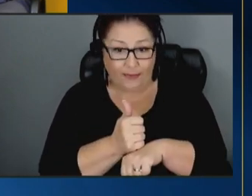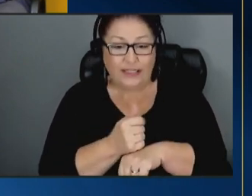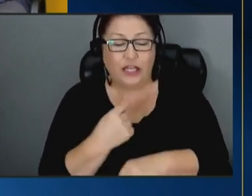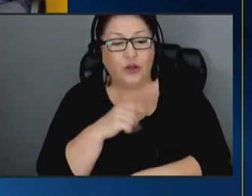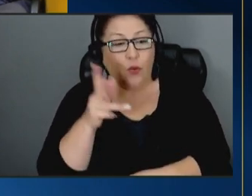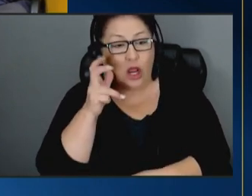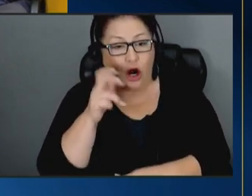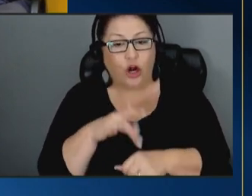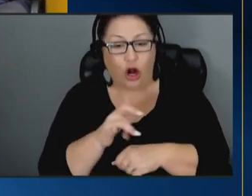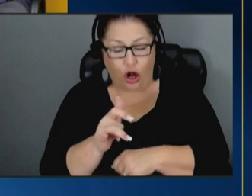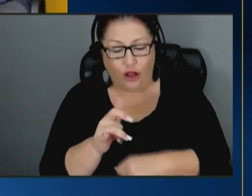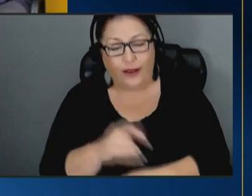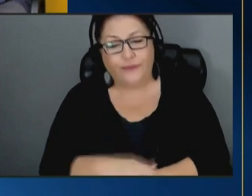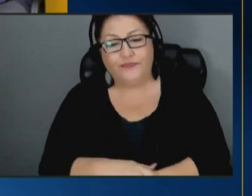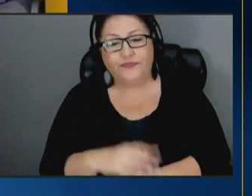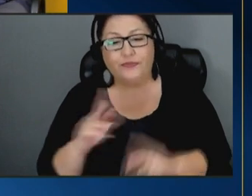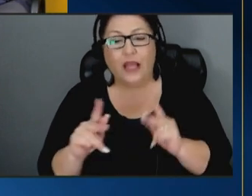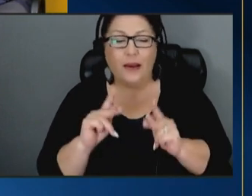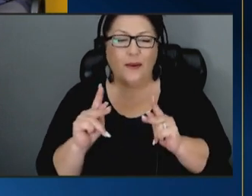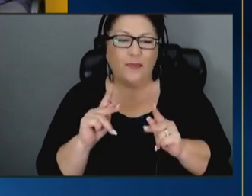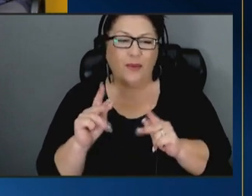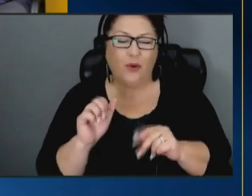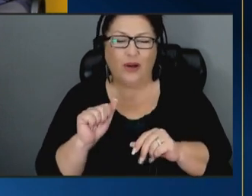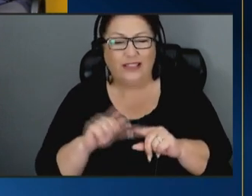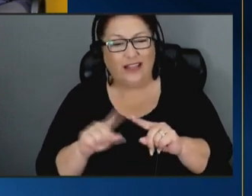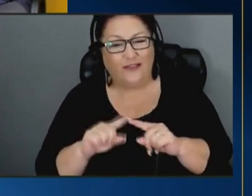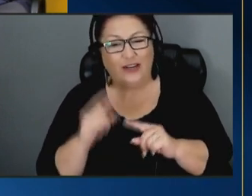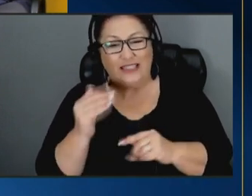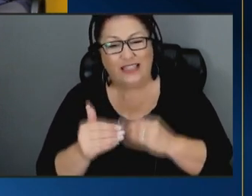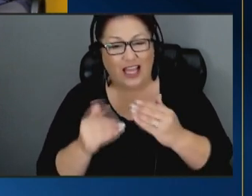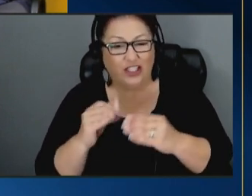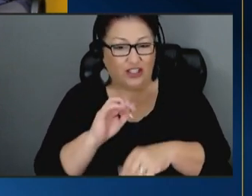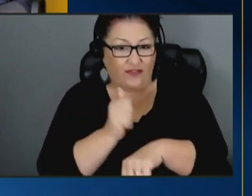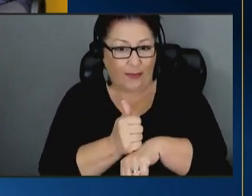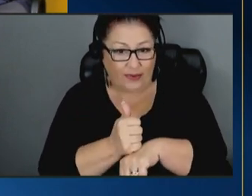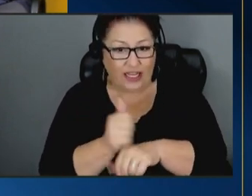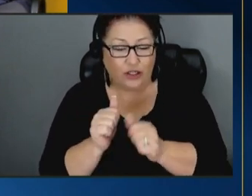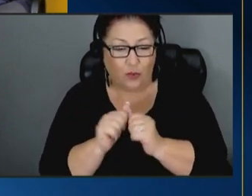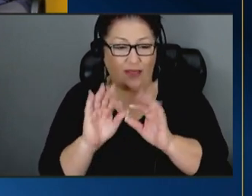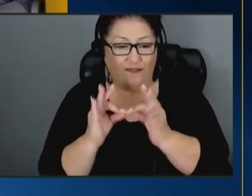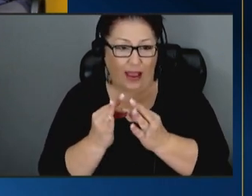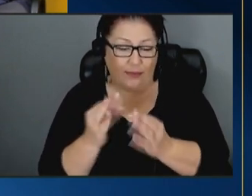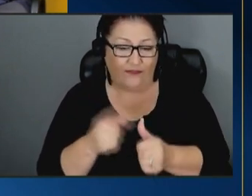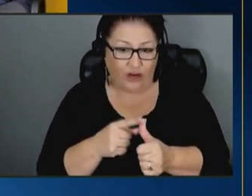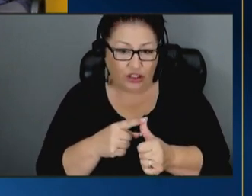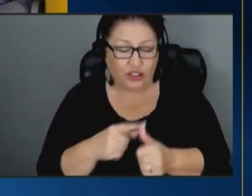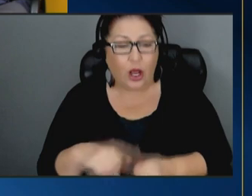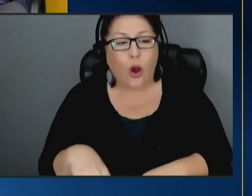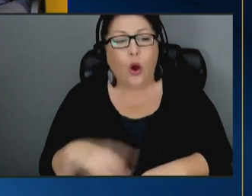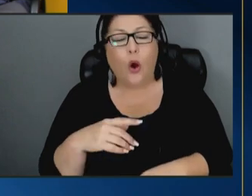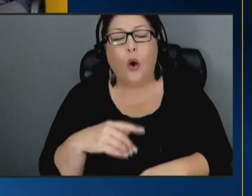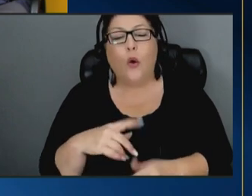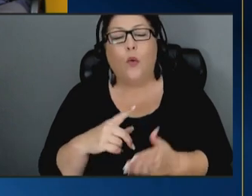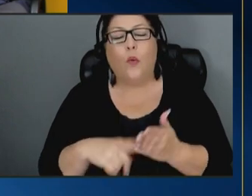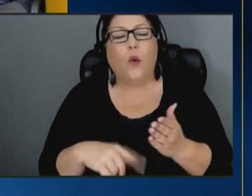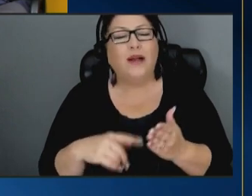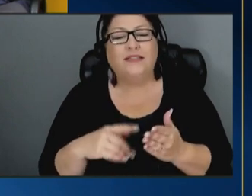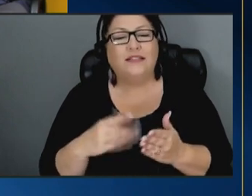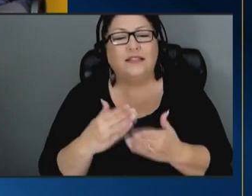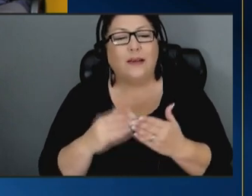earlier you know folks are in all sorts of different stages of implementation with family first what's one piece of advice